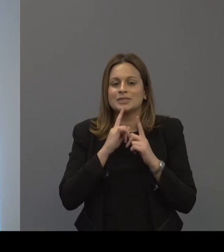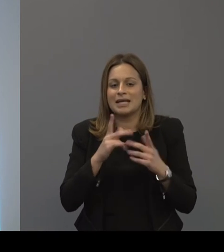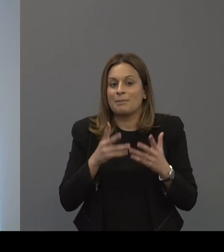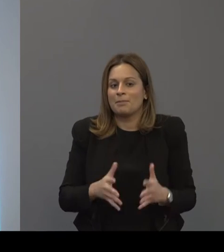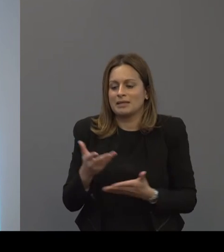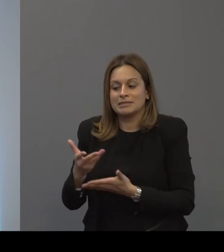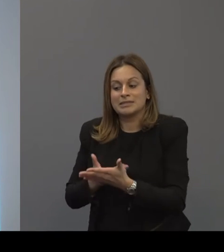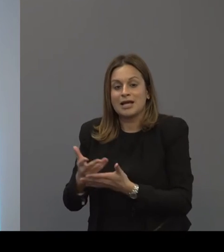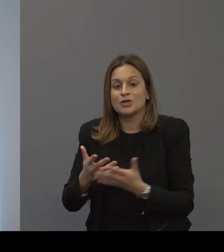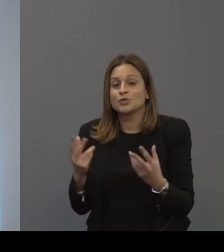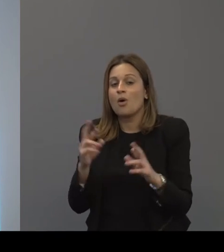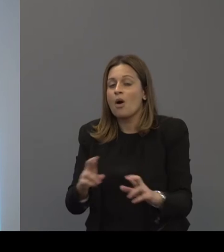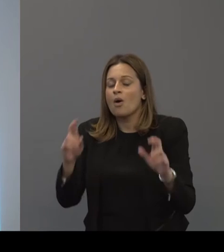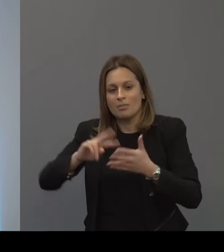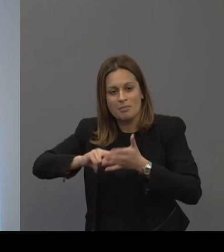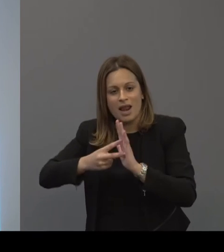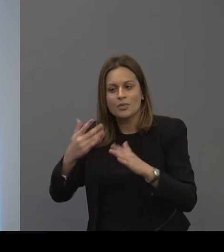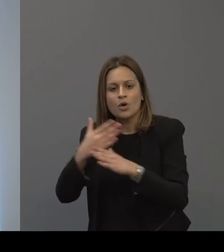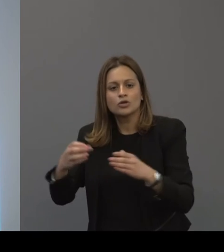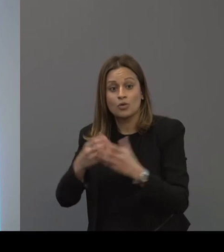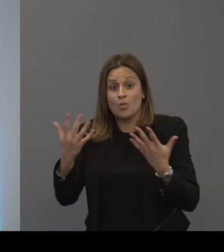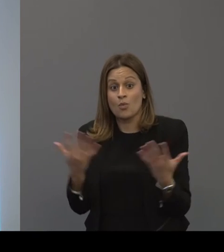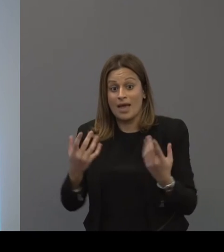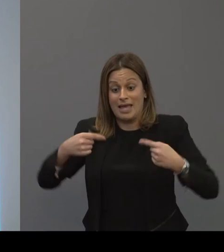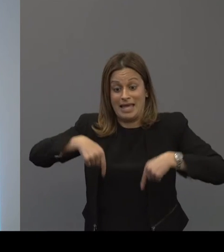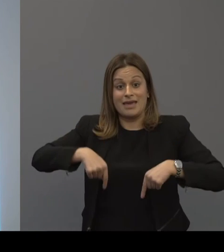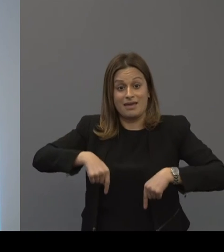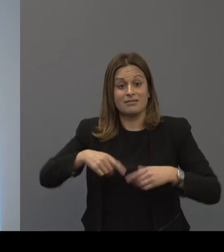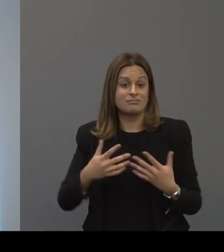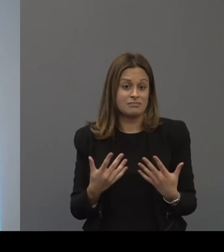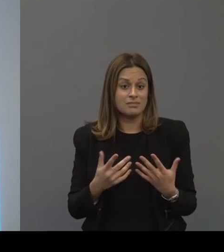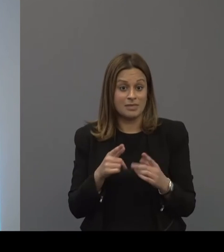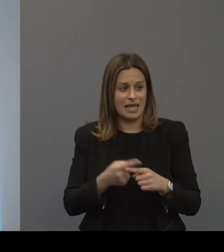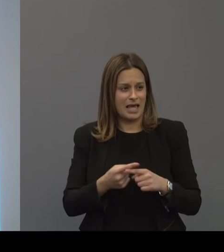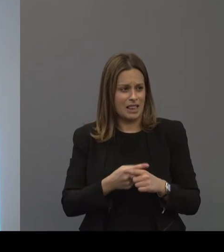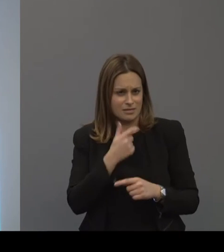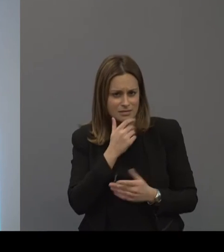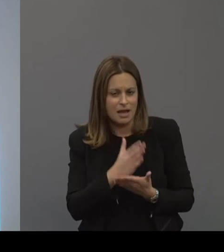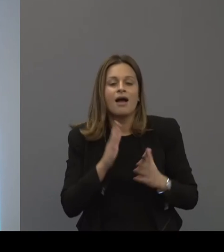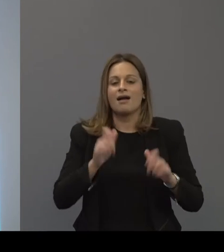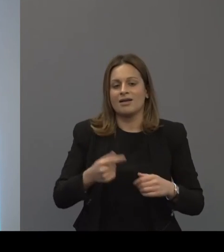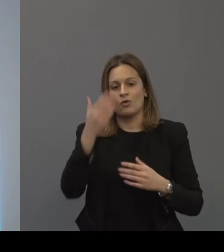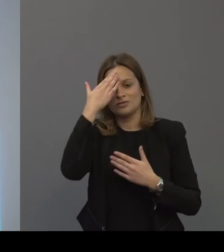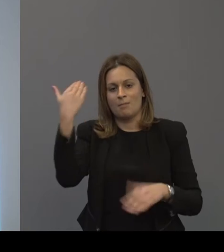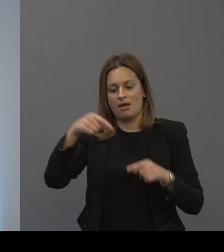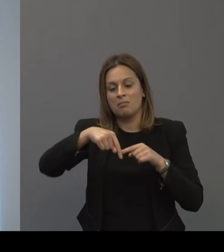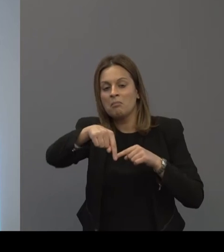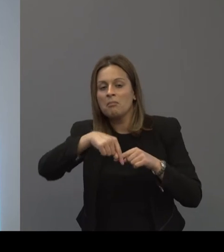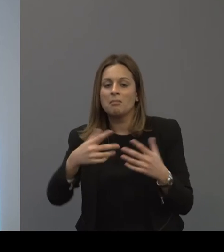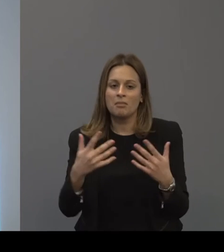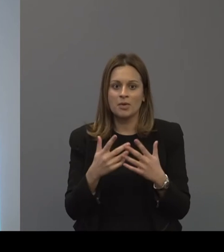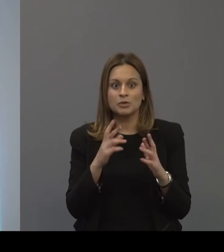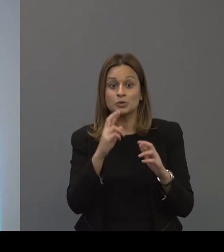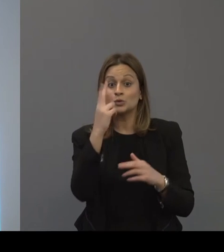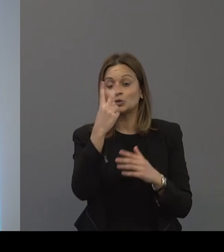having discussions and hoping to plan a workshop here in England for the summer. So